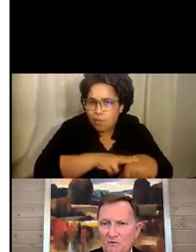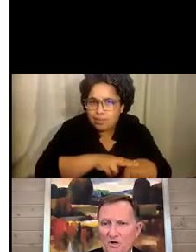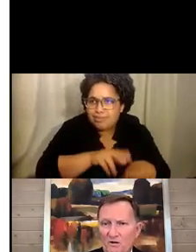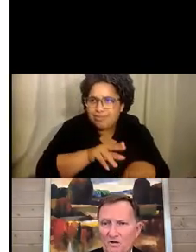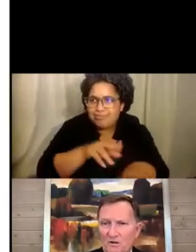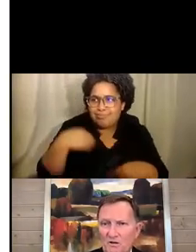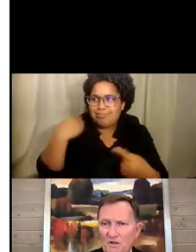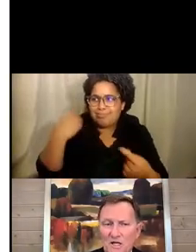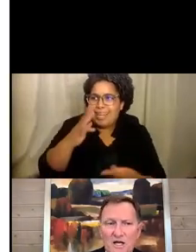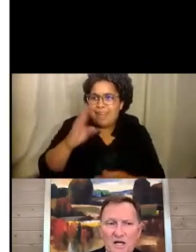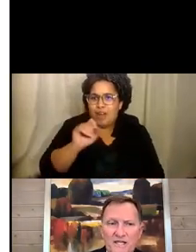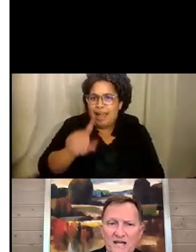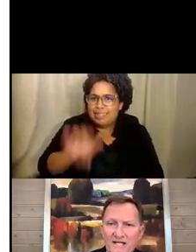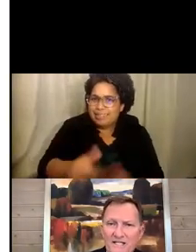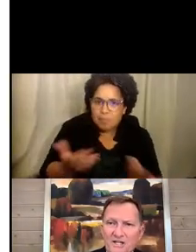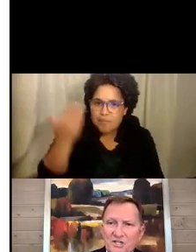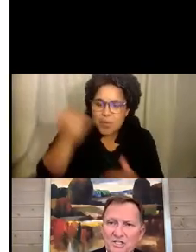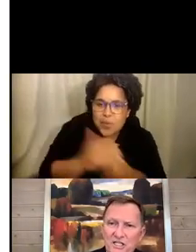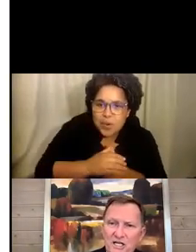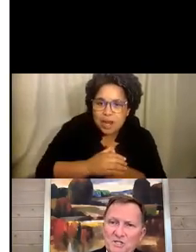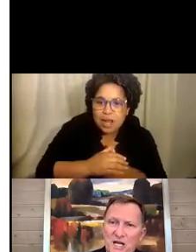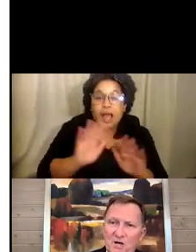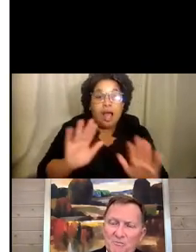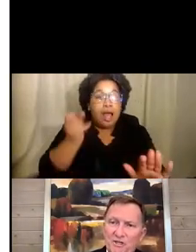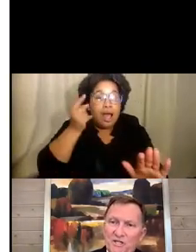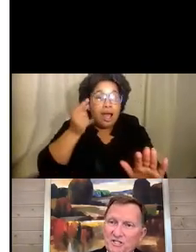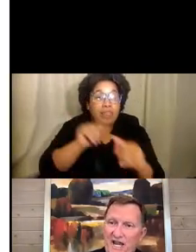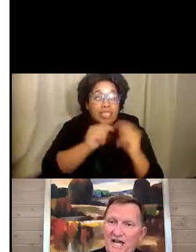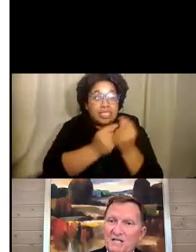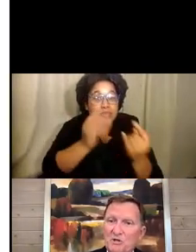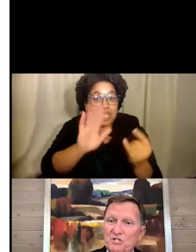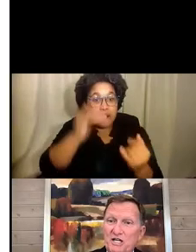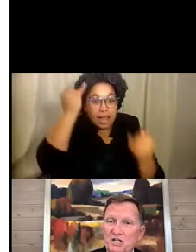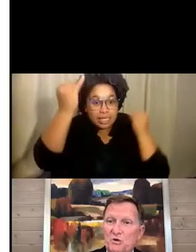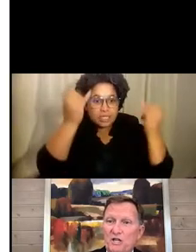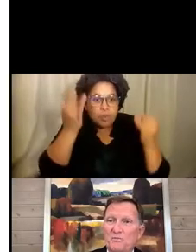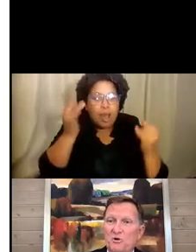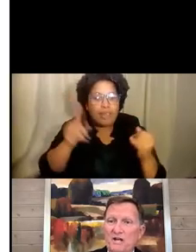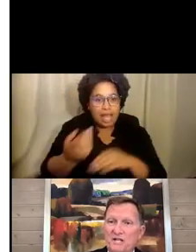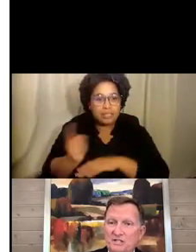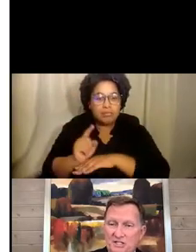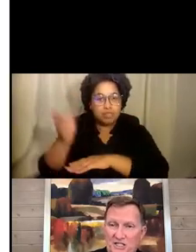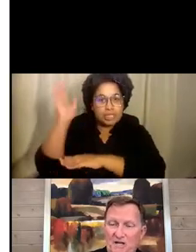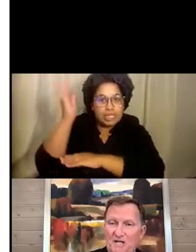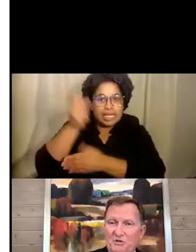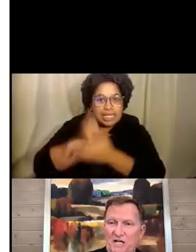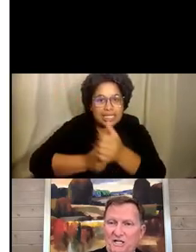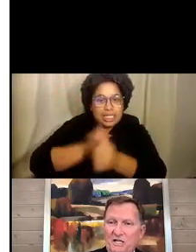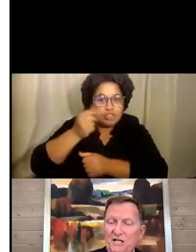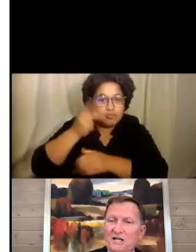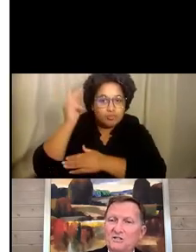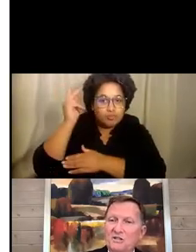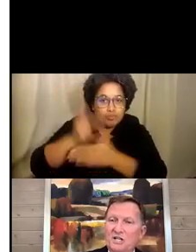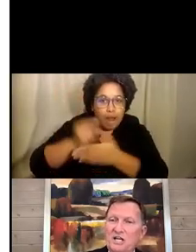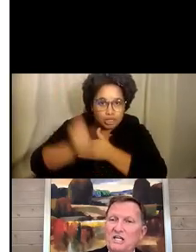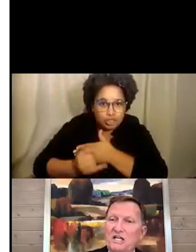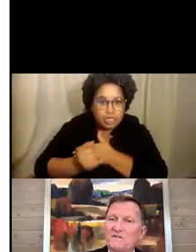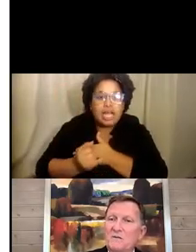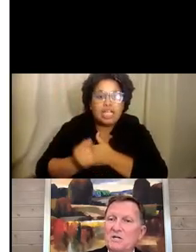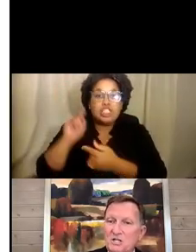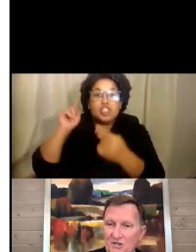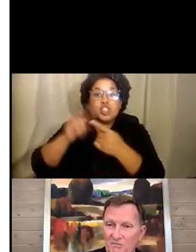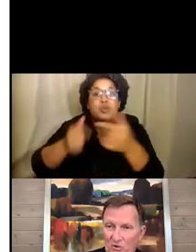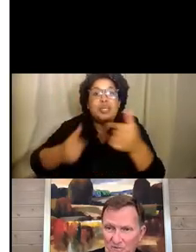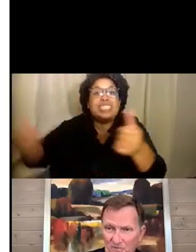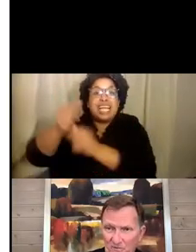that before. The ideas the teams came up with, because they had to present each one of the projects, the team had to present it to the executive